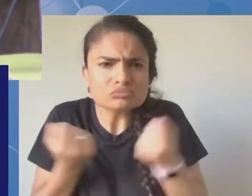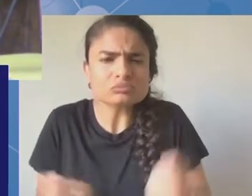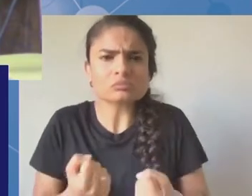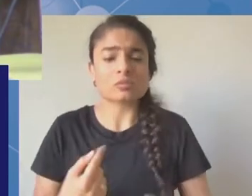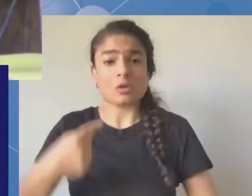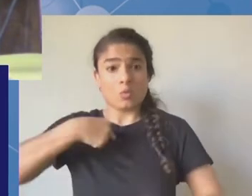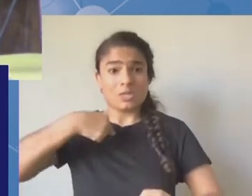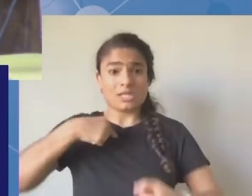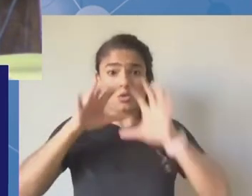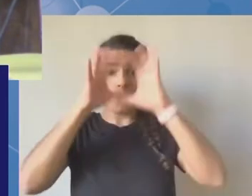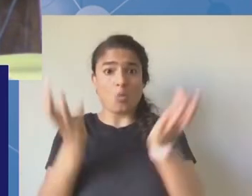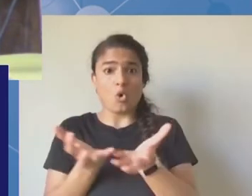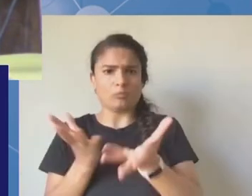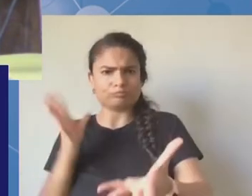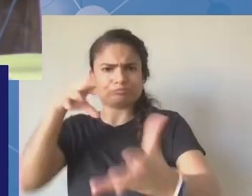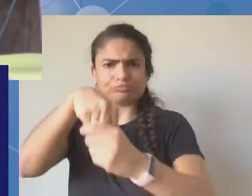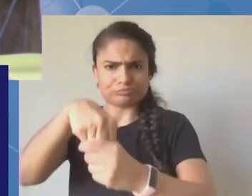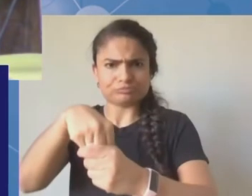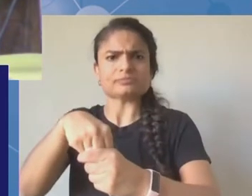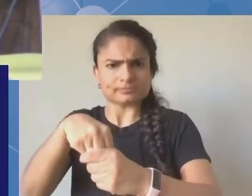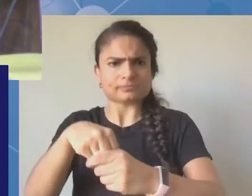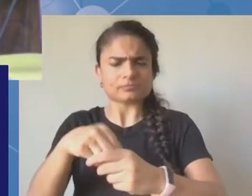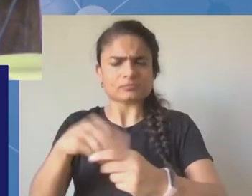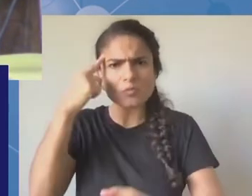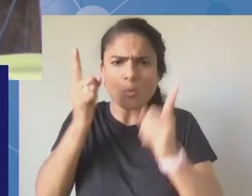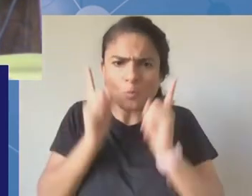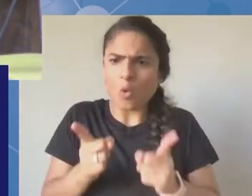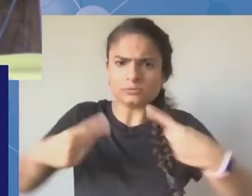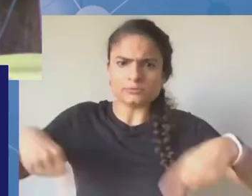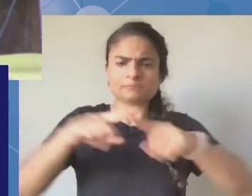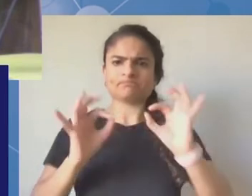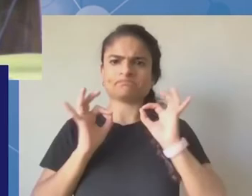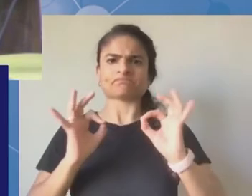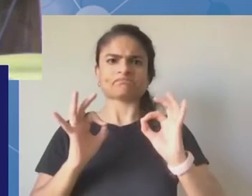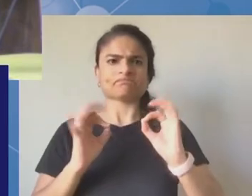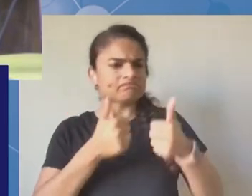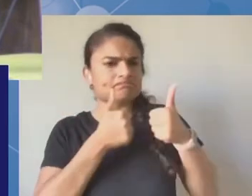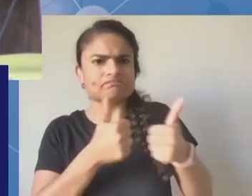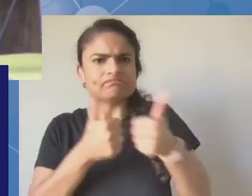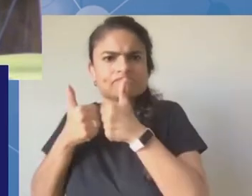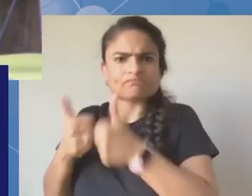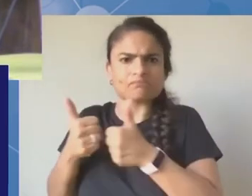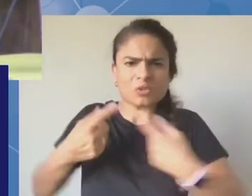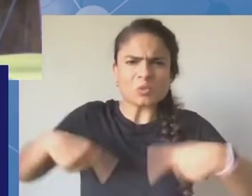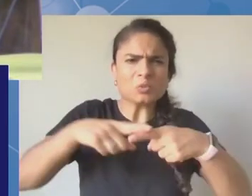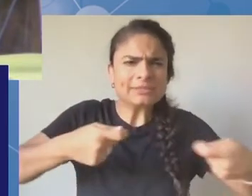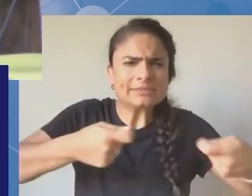in the work of IGF. And I believe with the challenges echoed by the various countries,